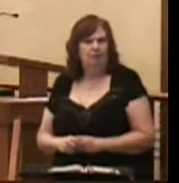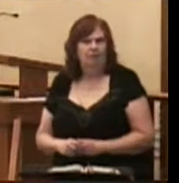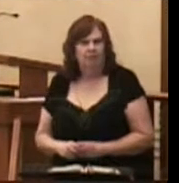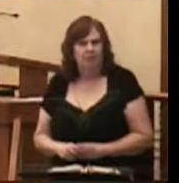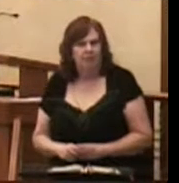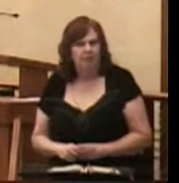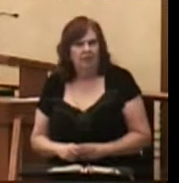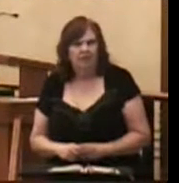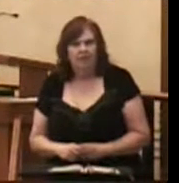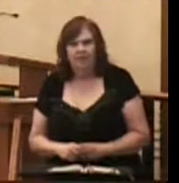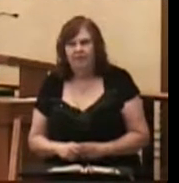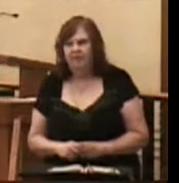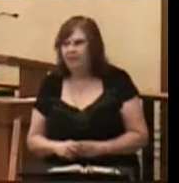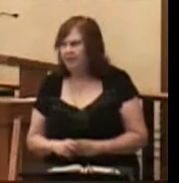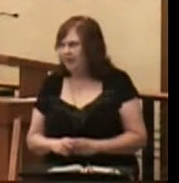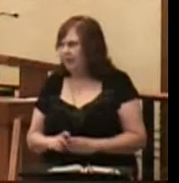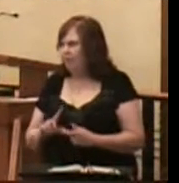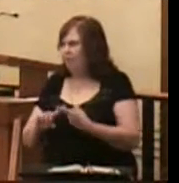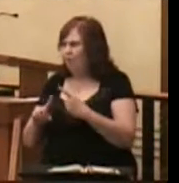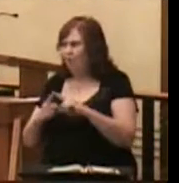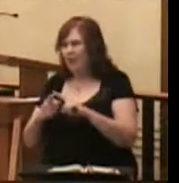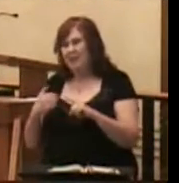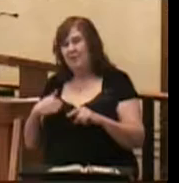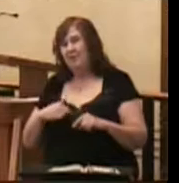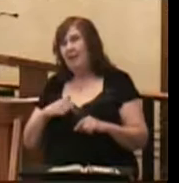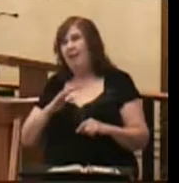Friends, we have a generous God.